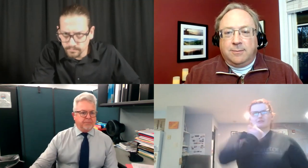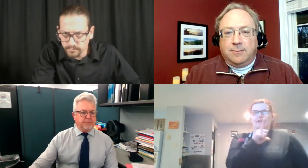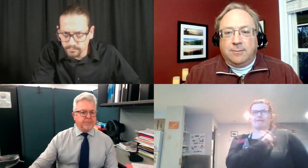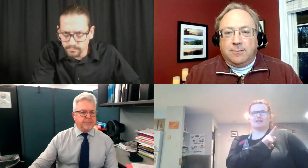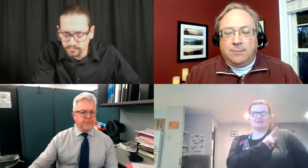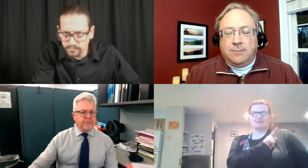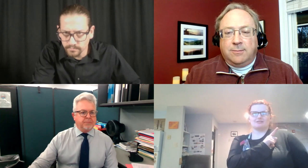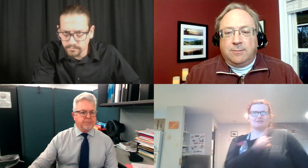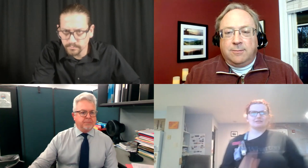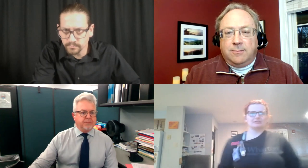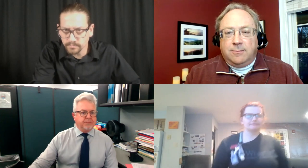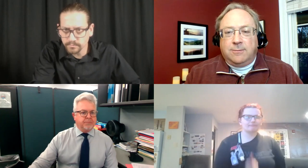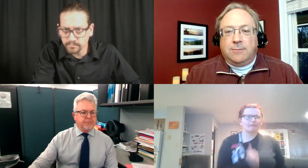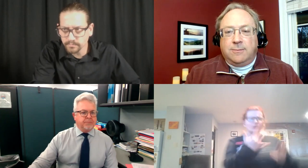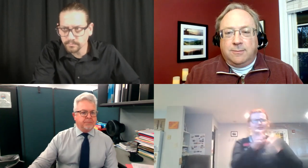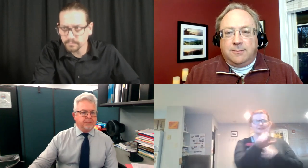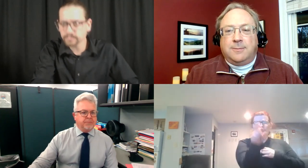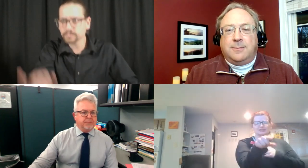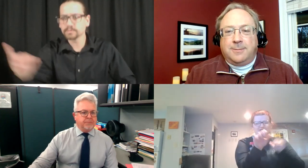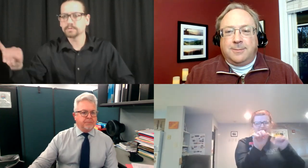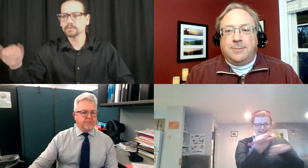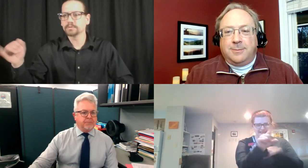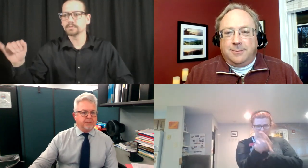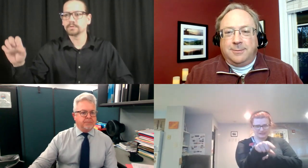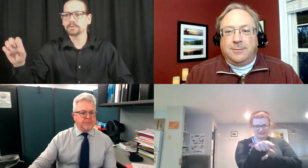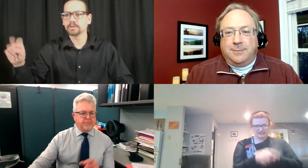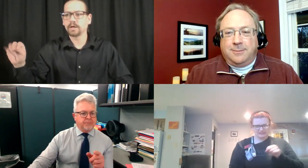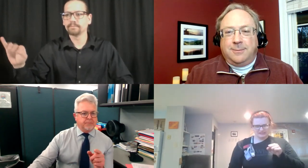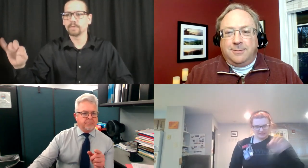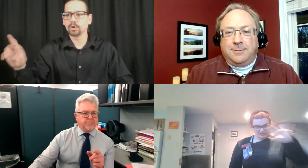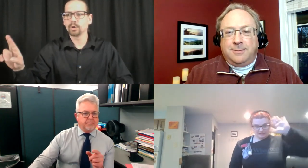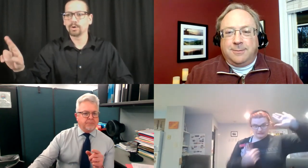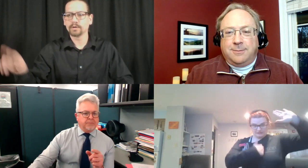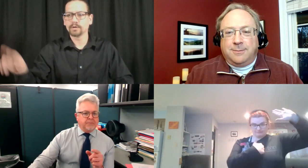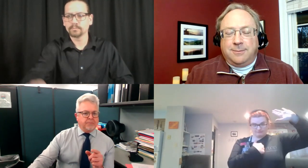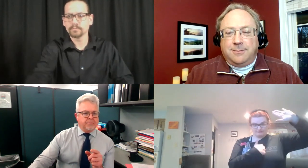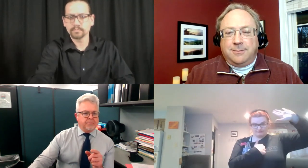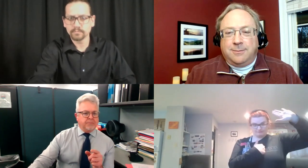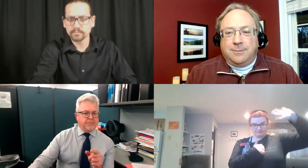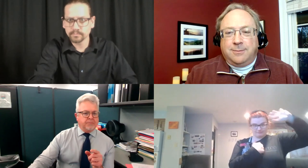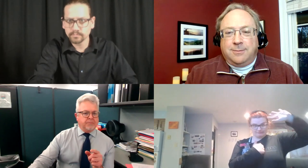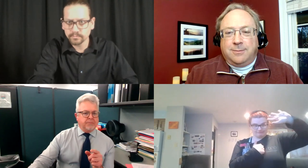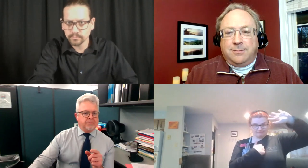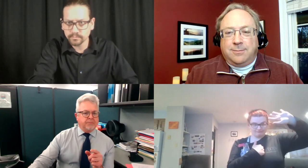And this is my sign name, J-L. My sign name. My question to you.